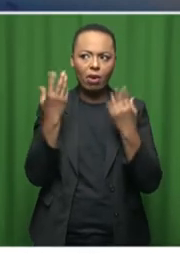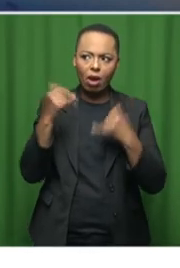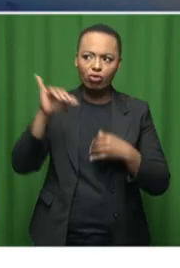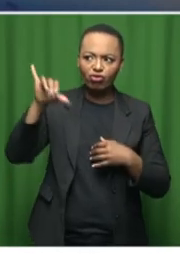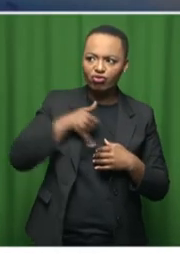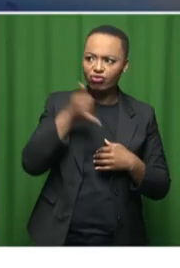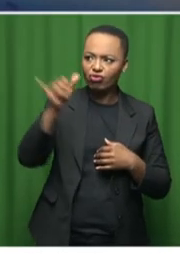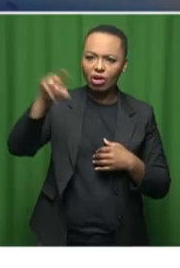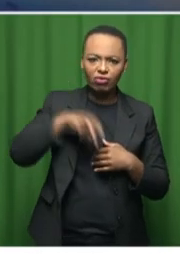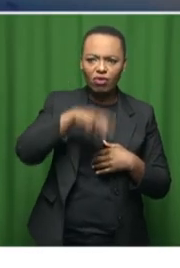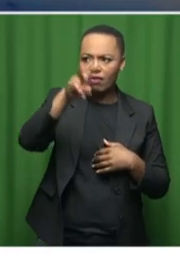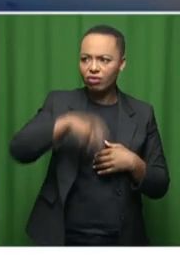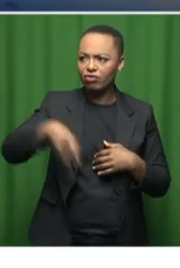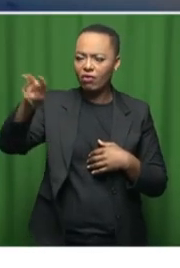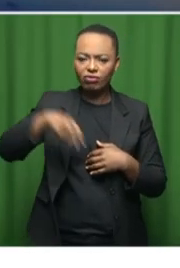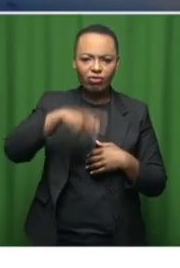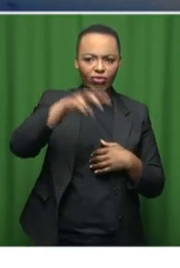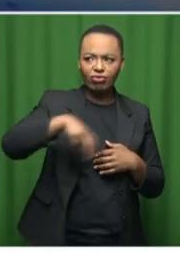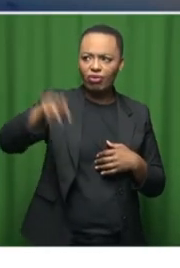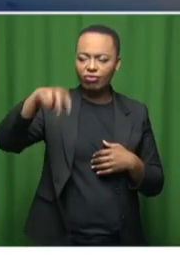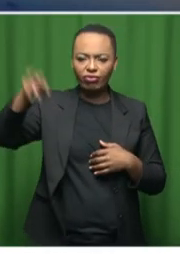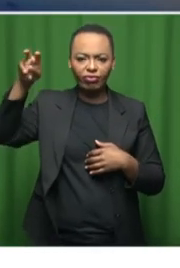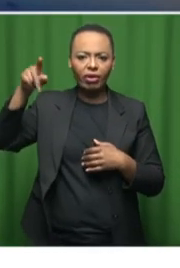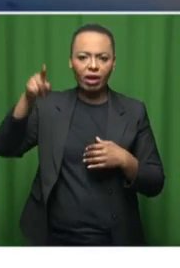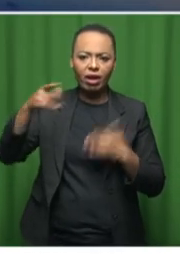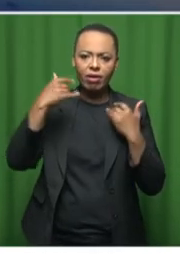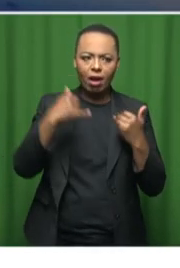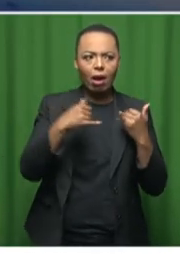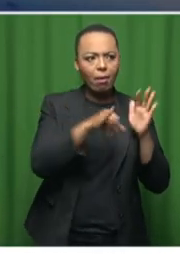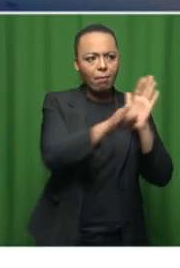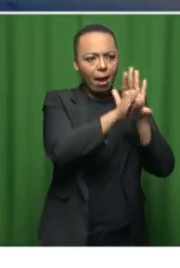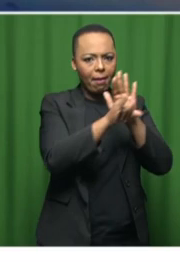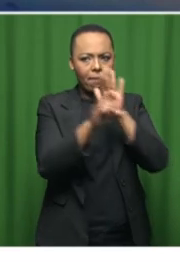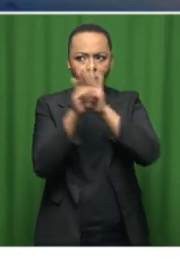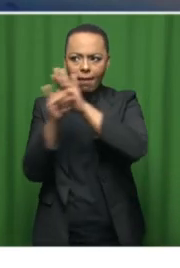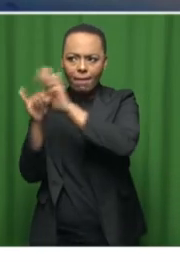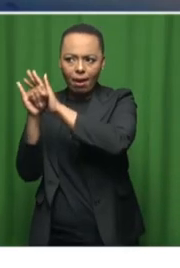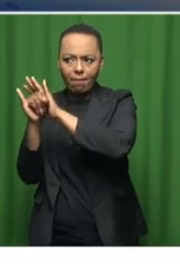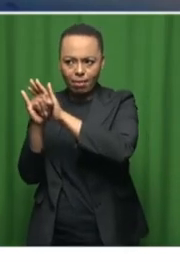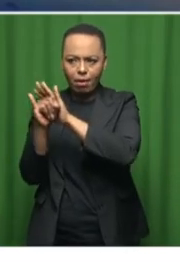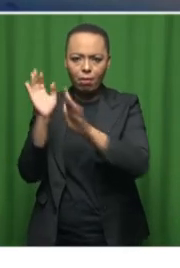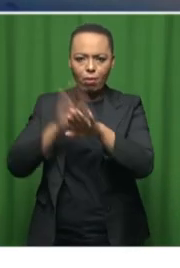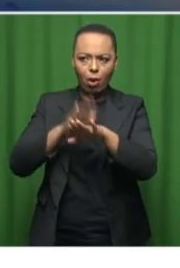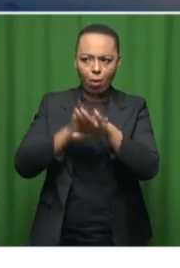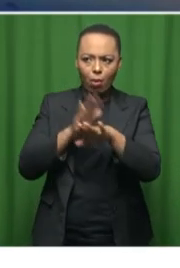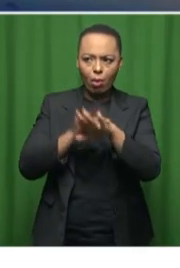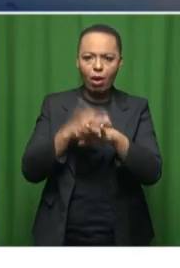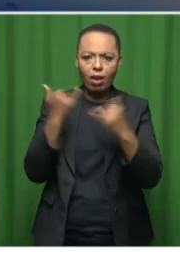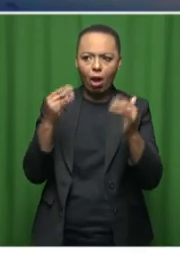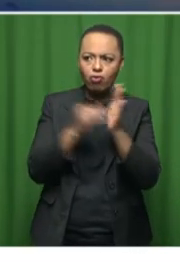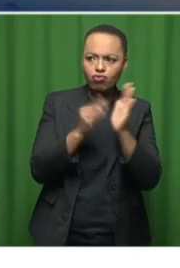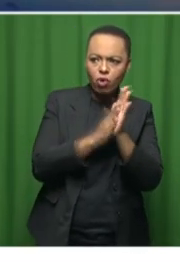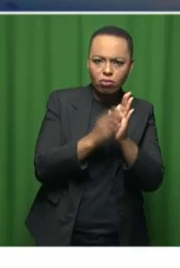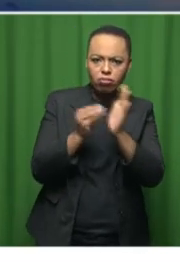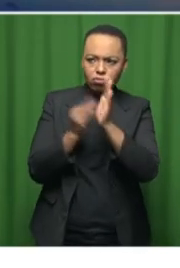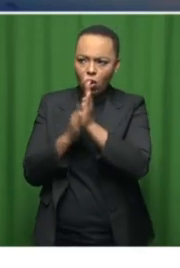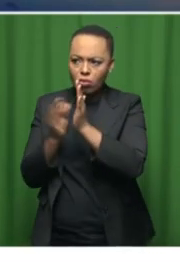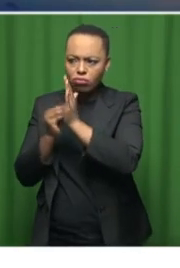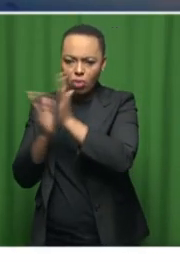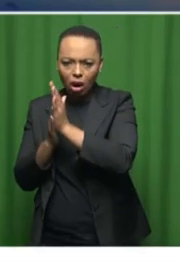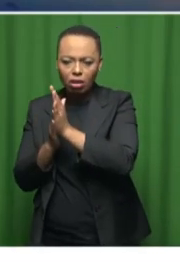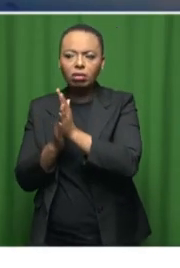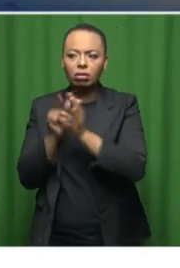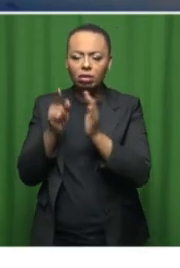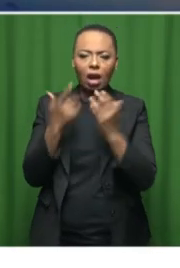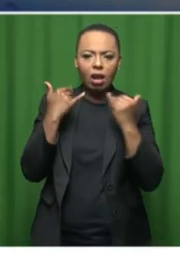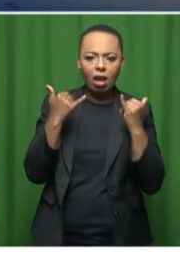more airlines are beginning to identify more routes and more slots. They're taking more slots, which I think is